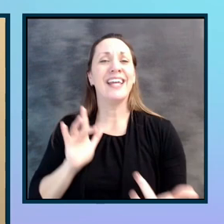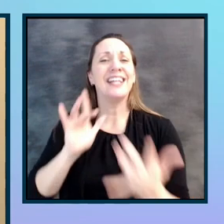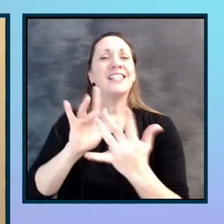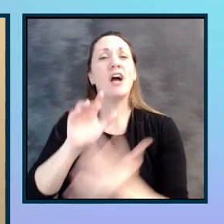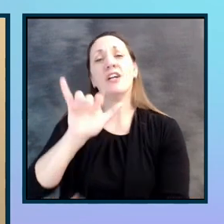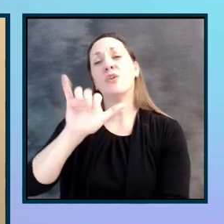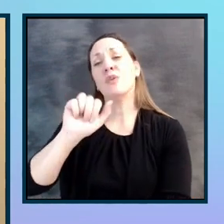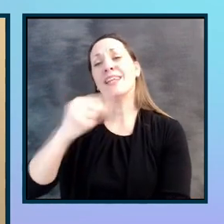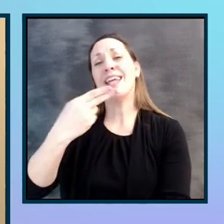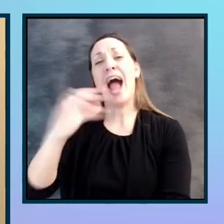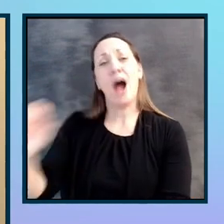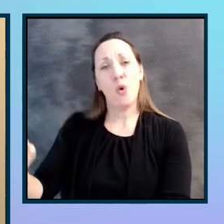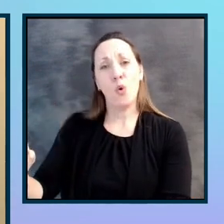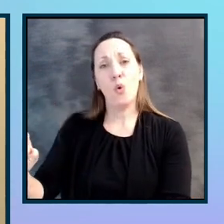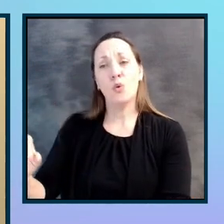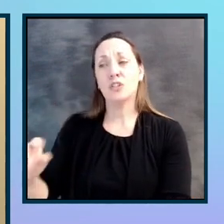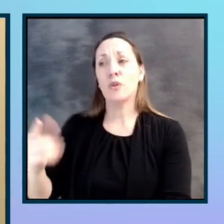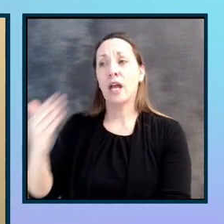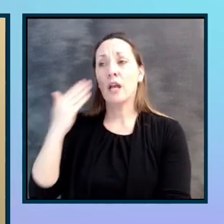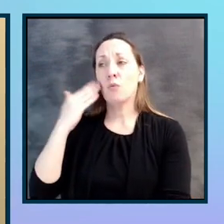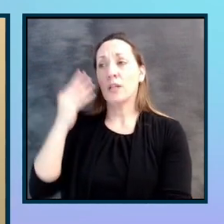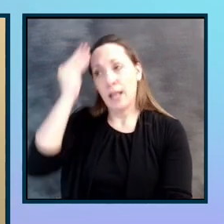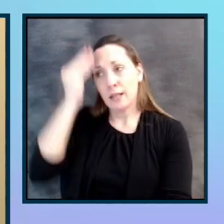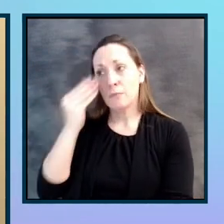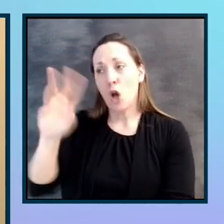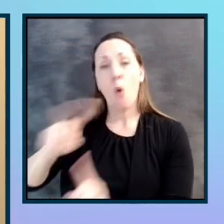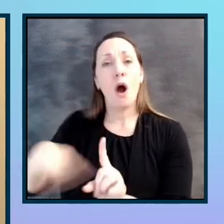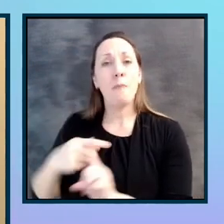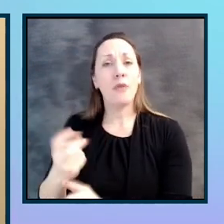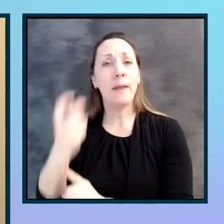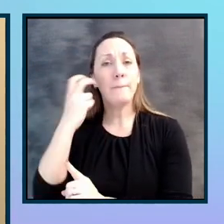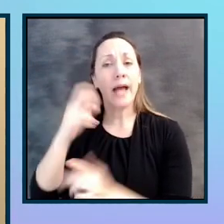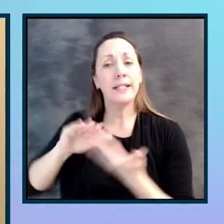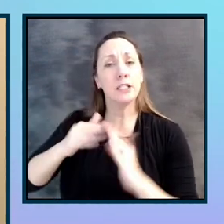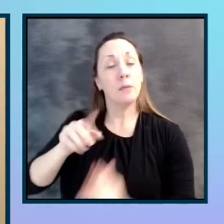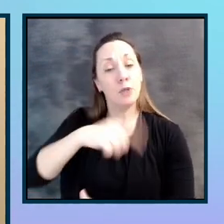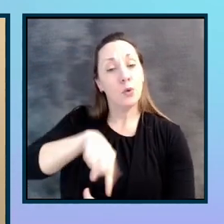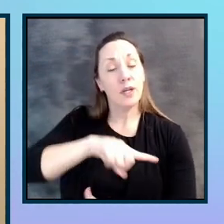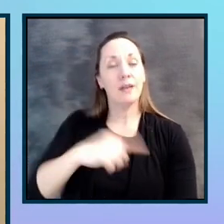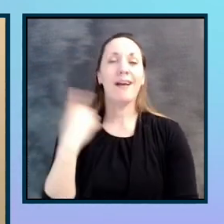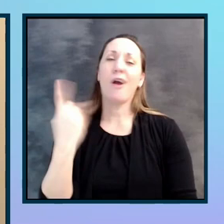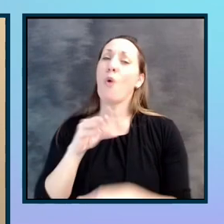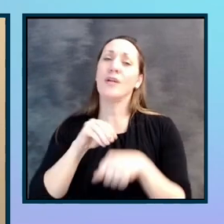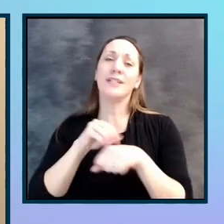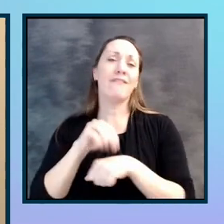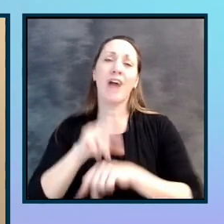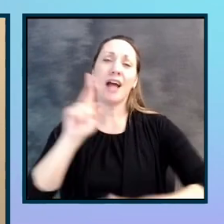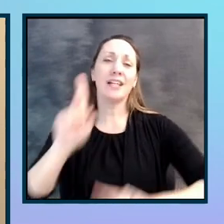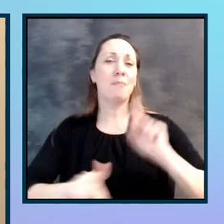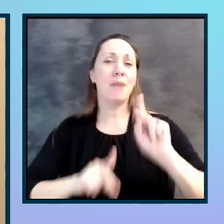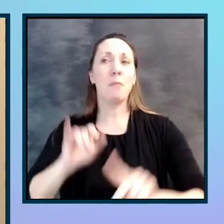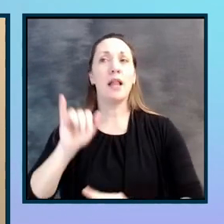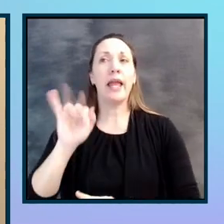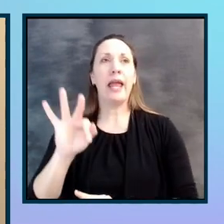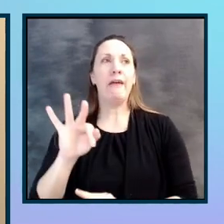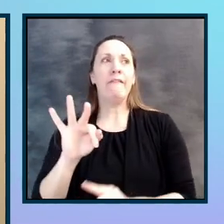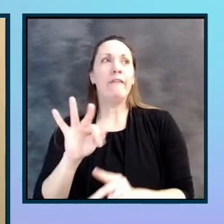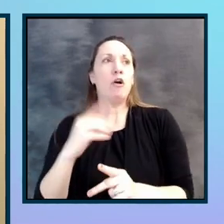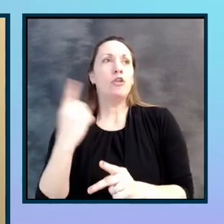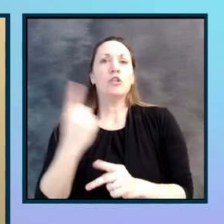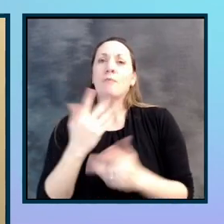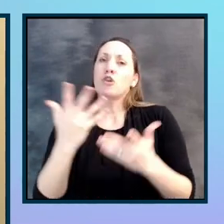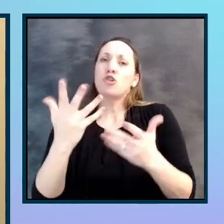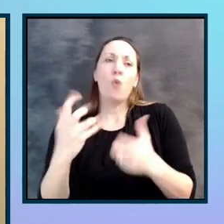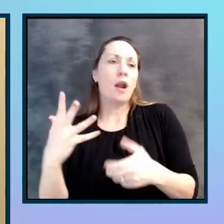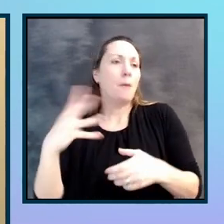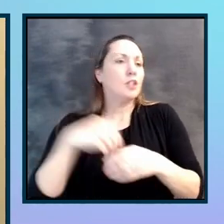putting a voice behind the blindness community. And I always advise people if there's something that's not accessible out there that you want